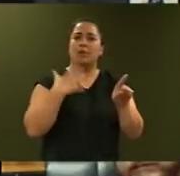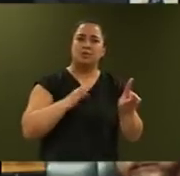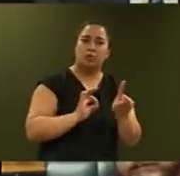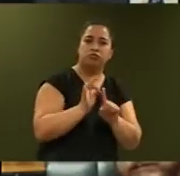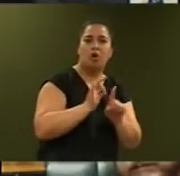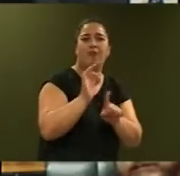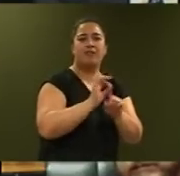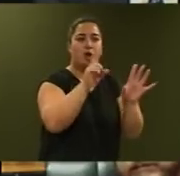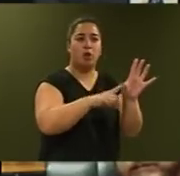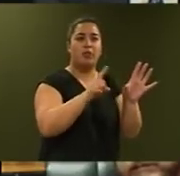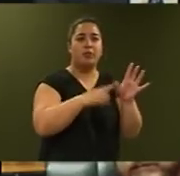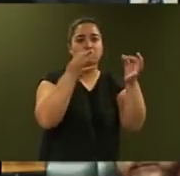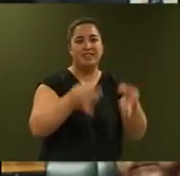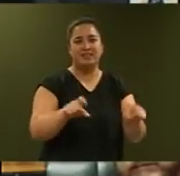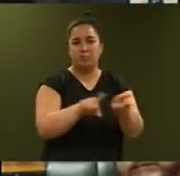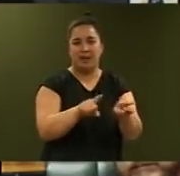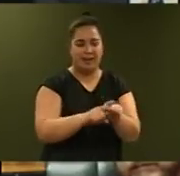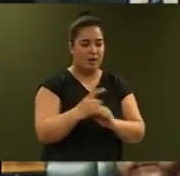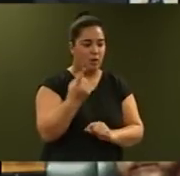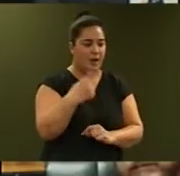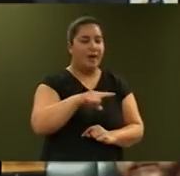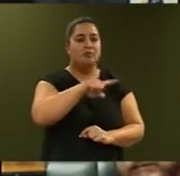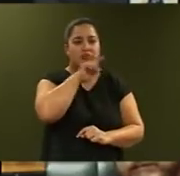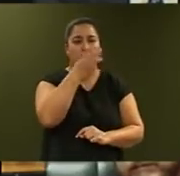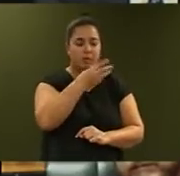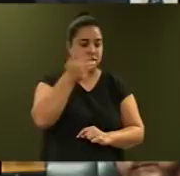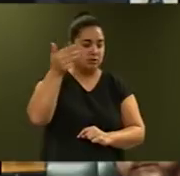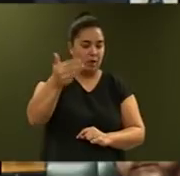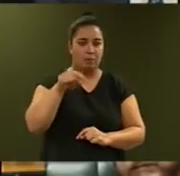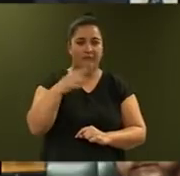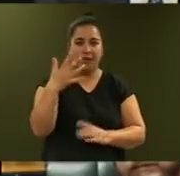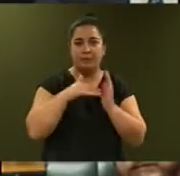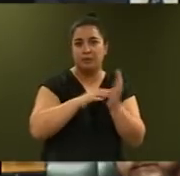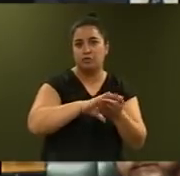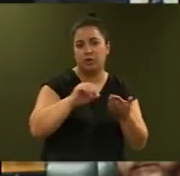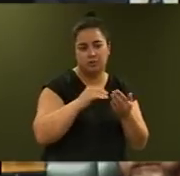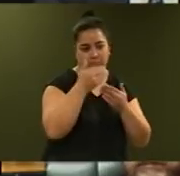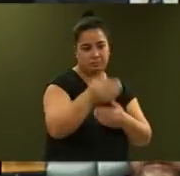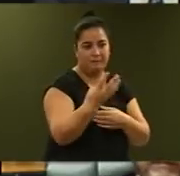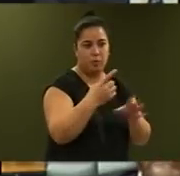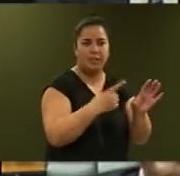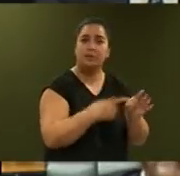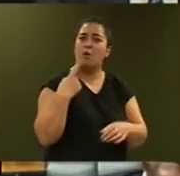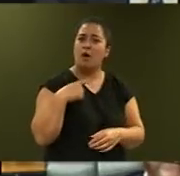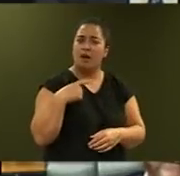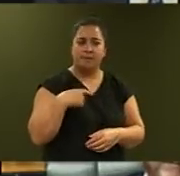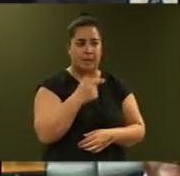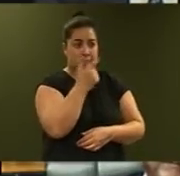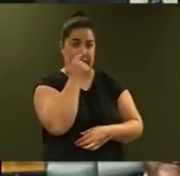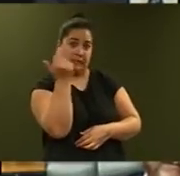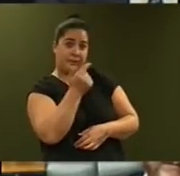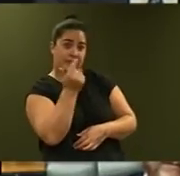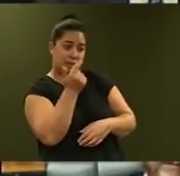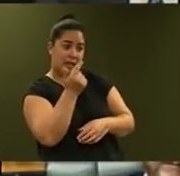$139.5 million will be provided over four years to go towards allowing 17-year-olds to be included in the youth